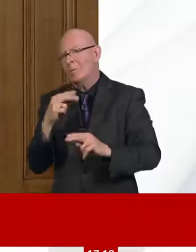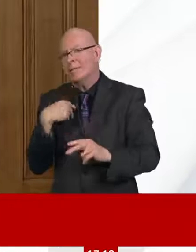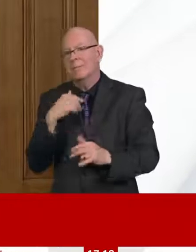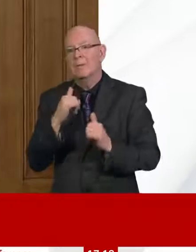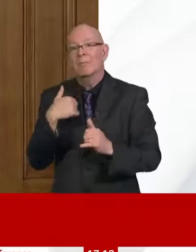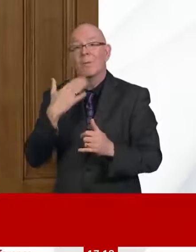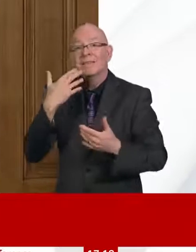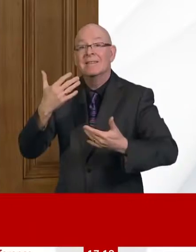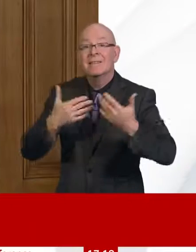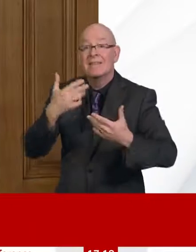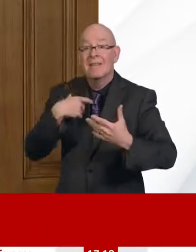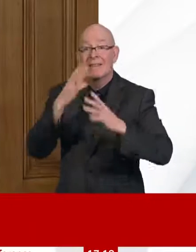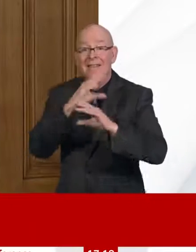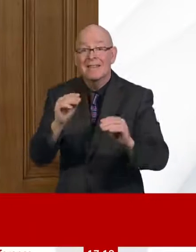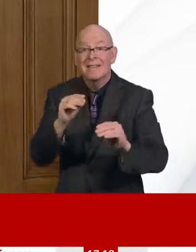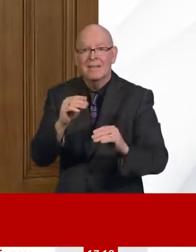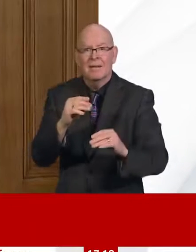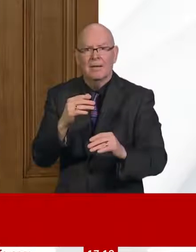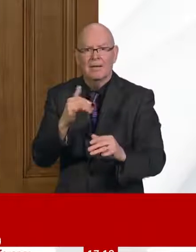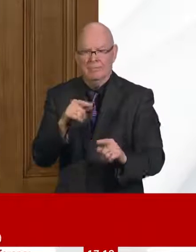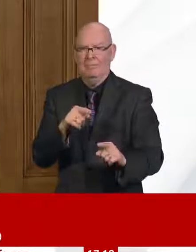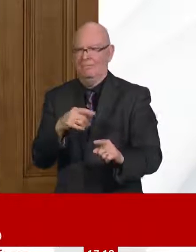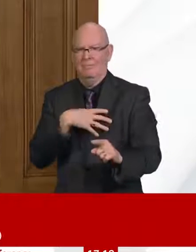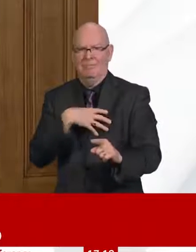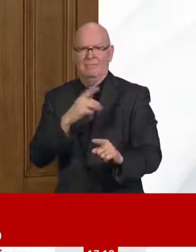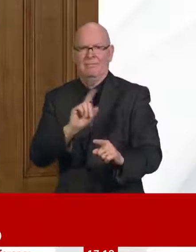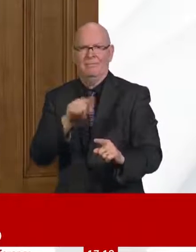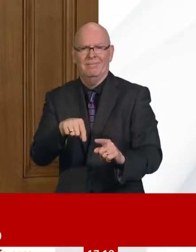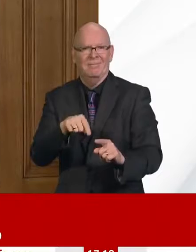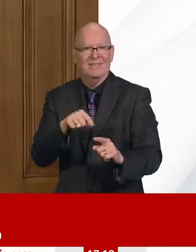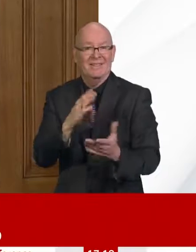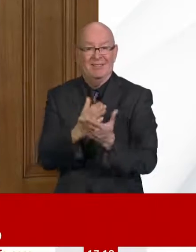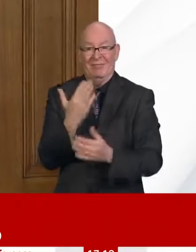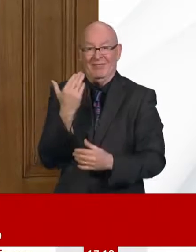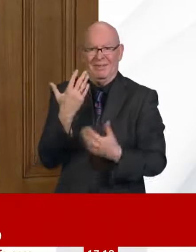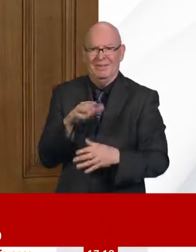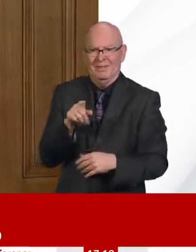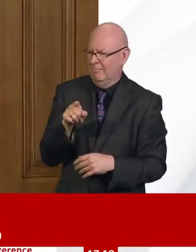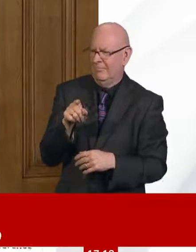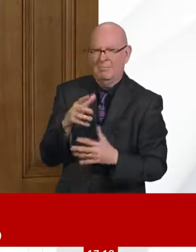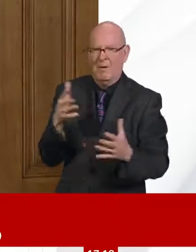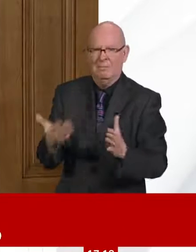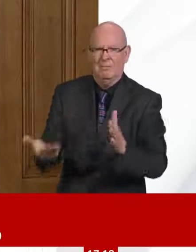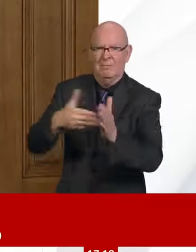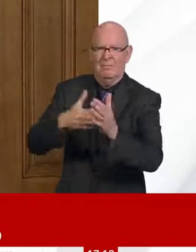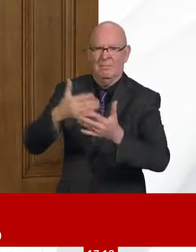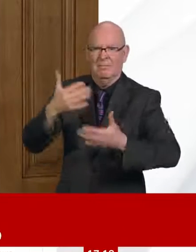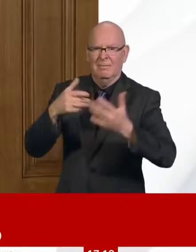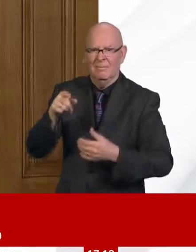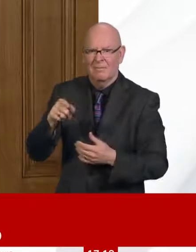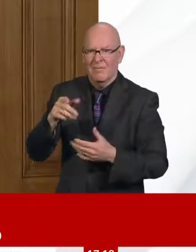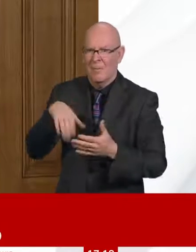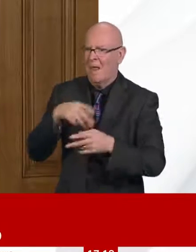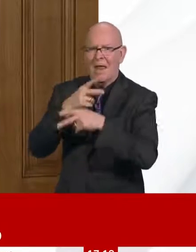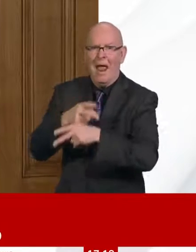day on day. And we're very much learning internationally, we're in touch with all our European neighbours to learn the best we can